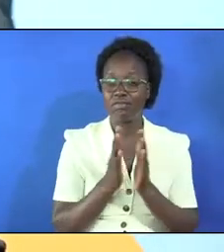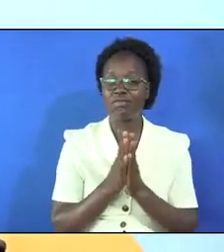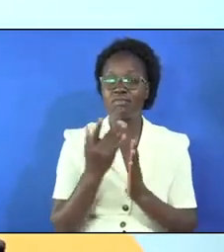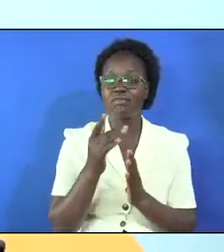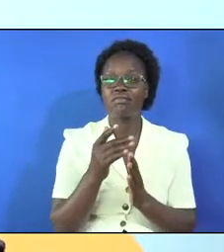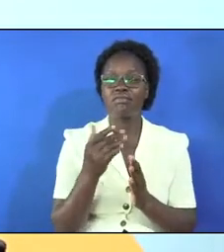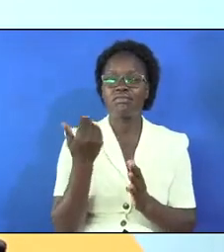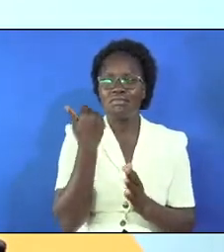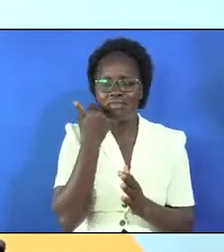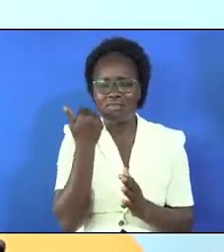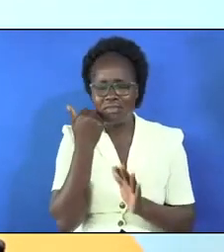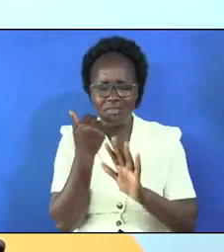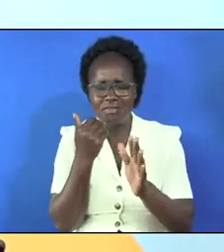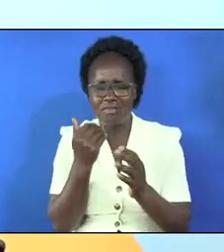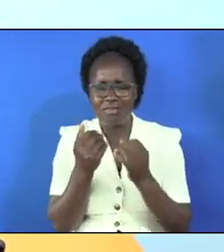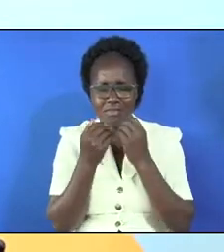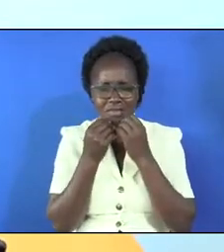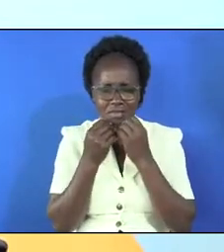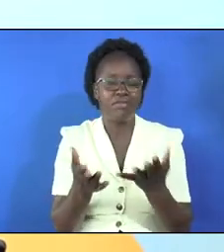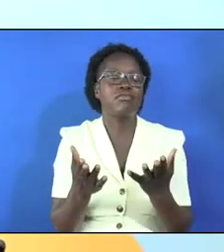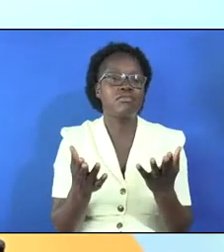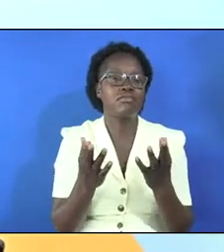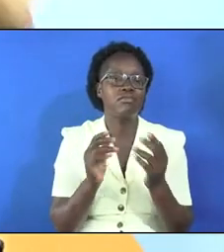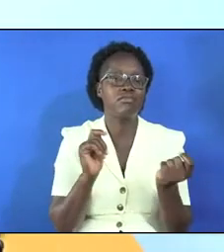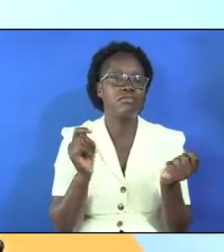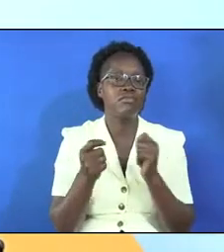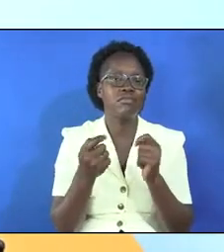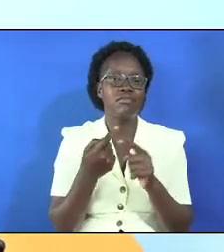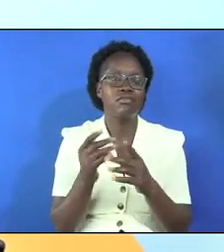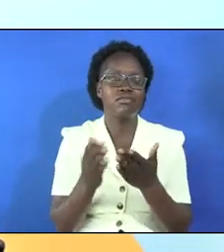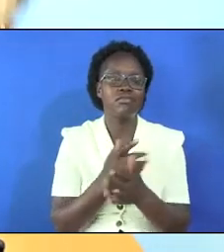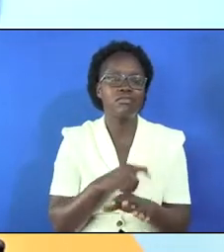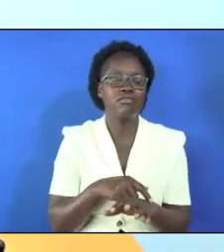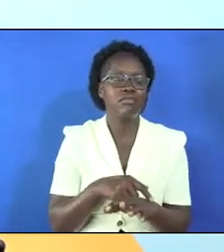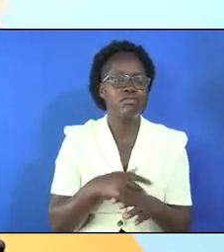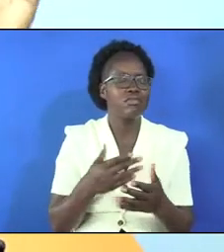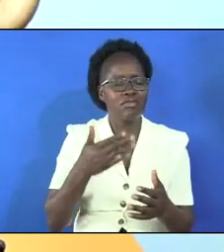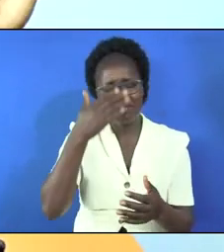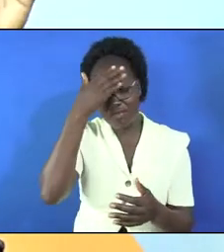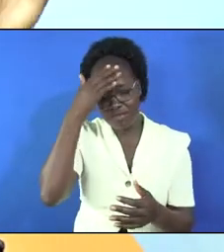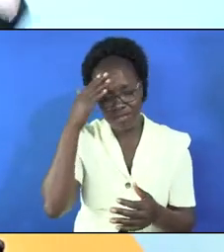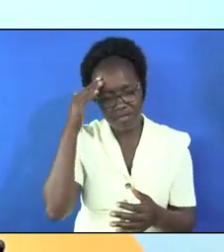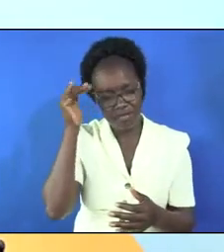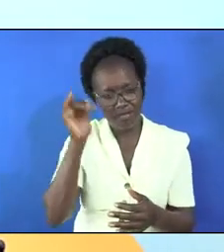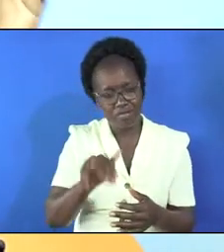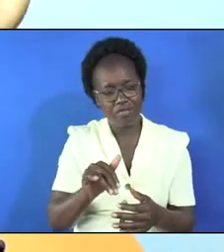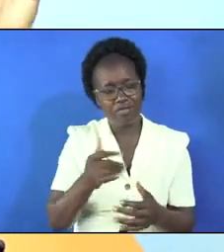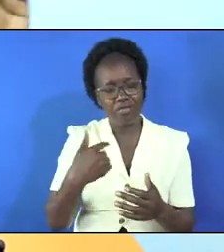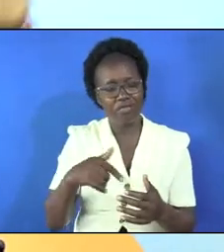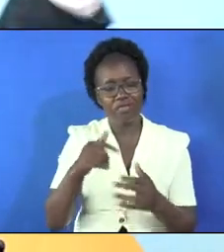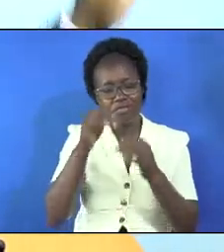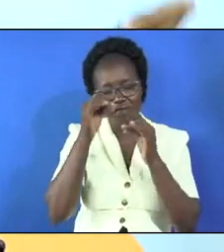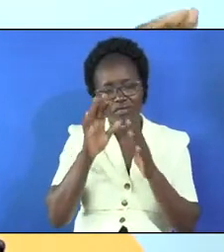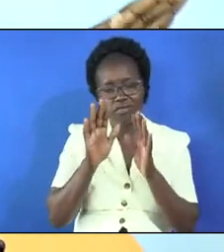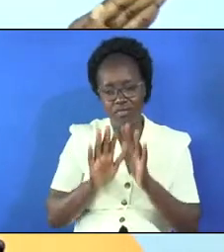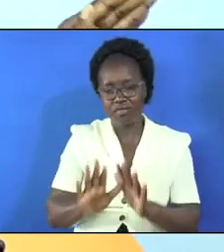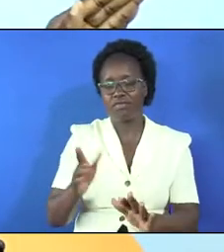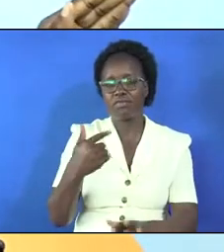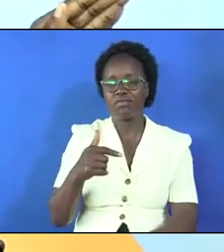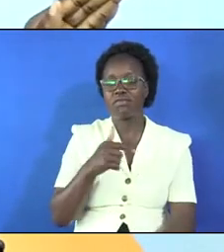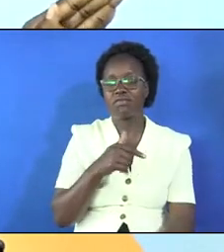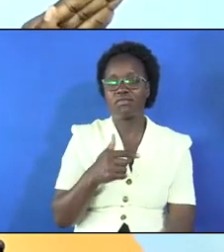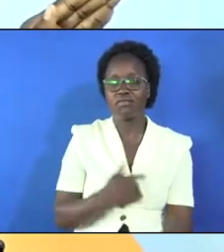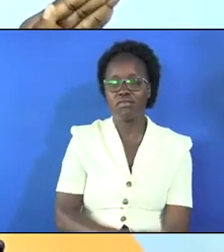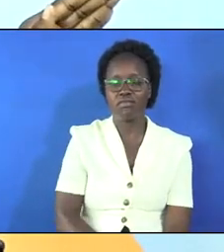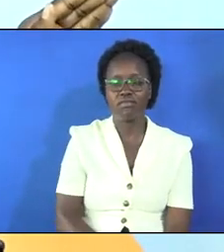prayed for your sickness and nothing is coming we sometimes tend to forget that our god has left us